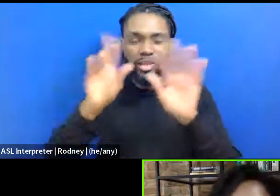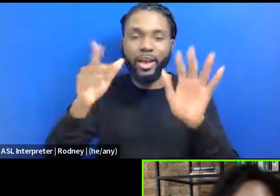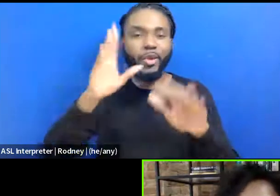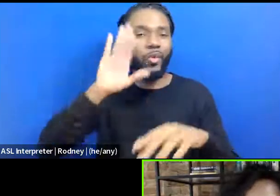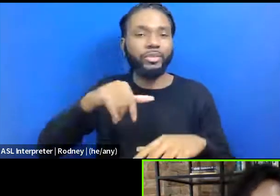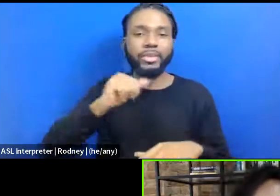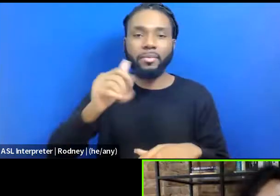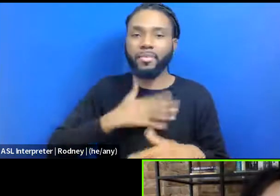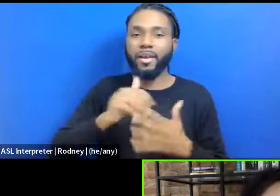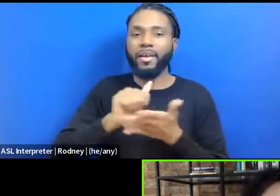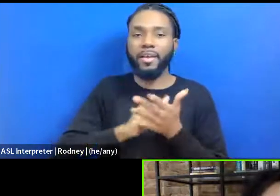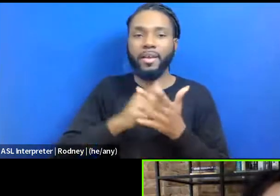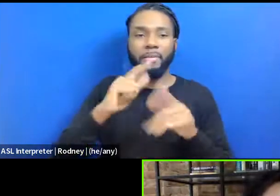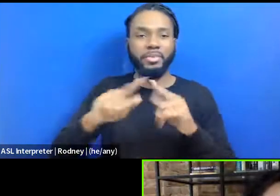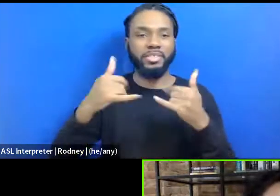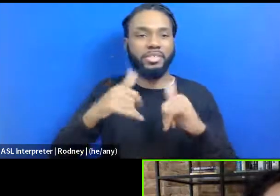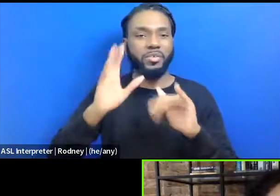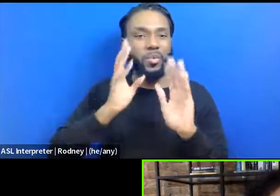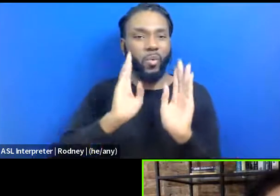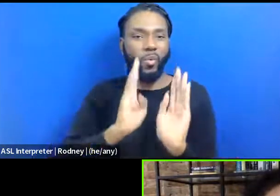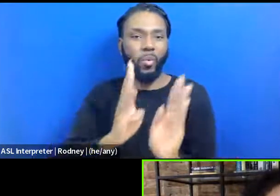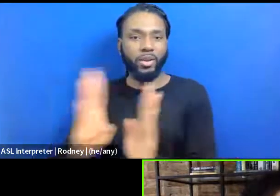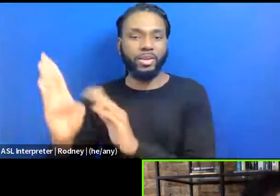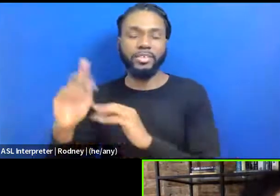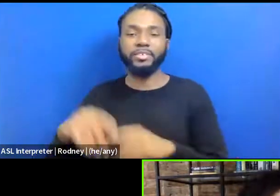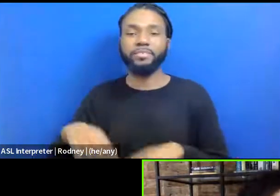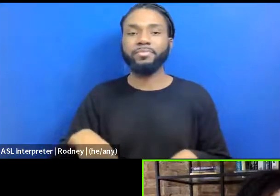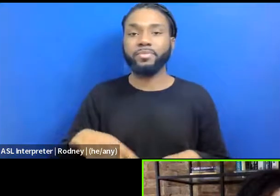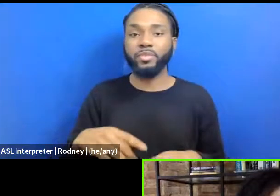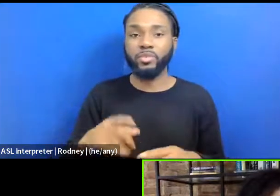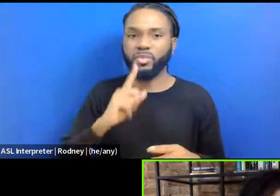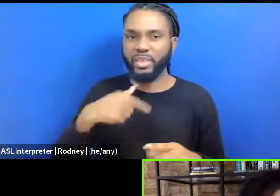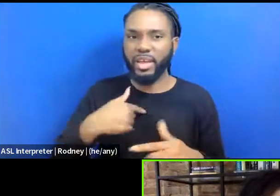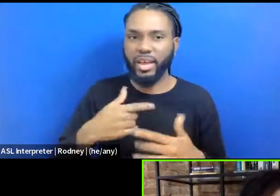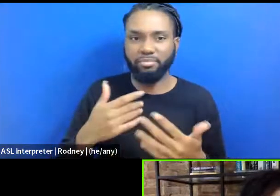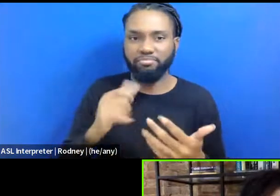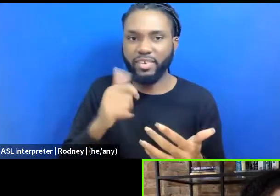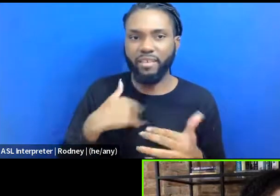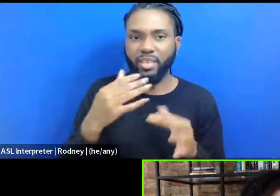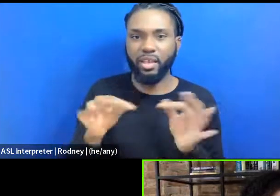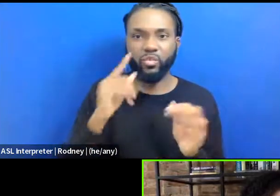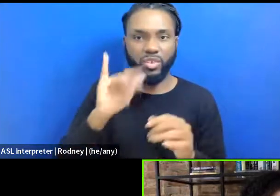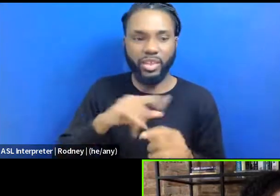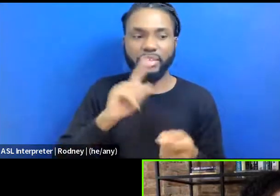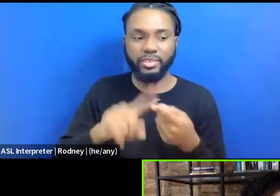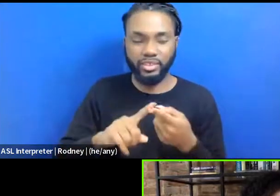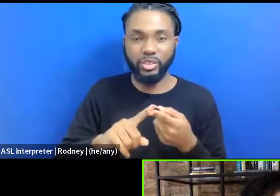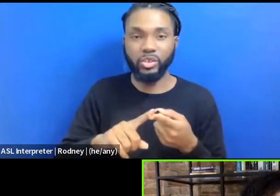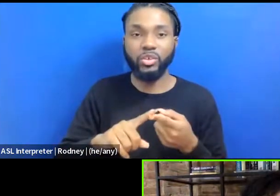but I'm gonna organize it. And so, um, didn't have the language for it until, um,